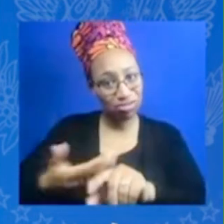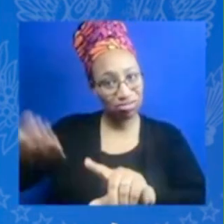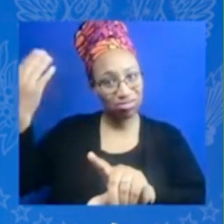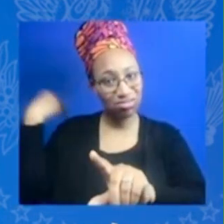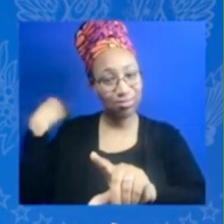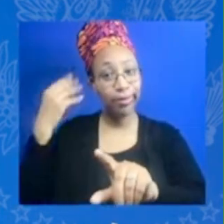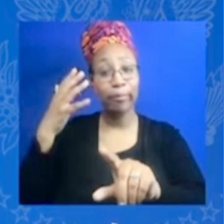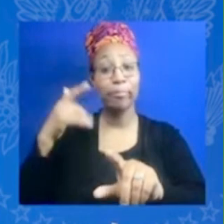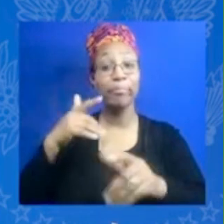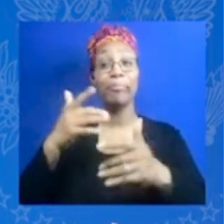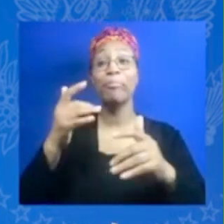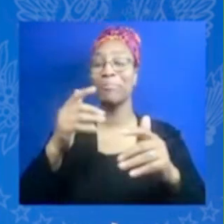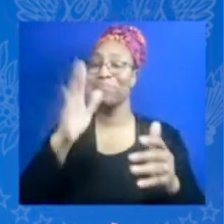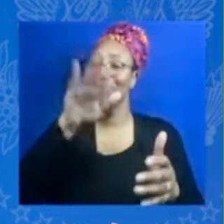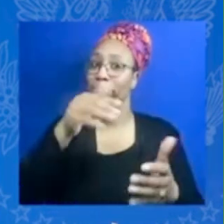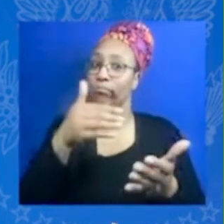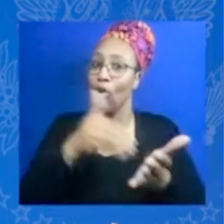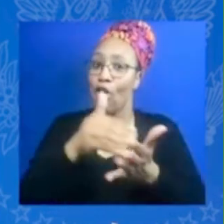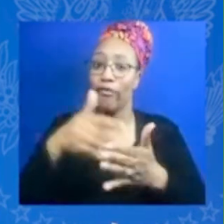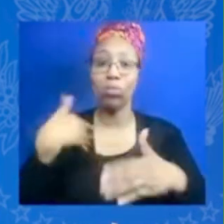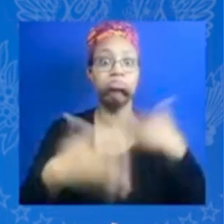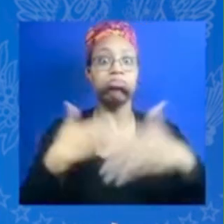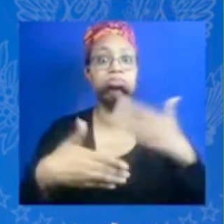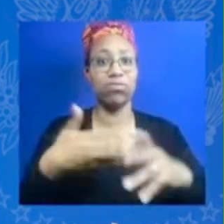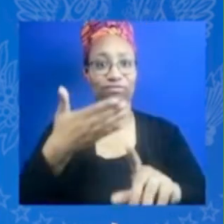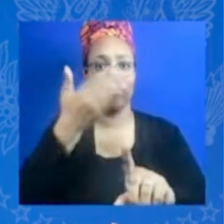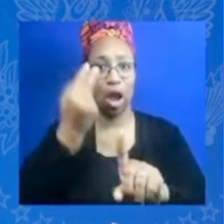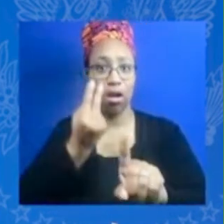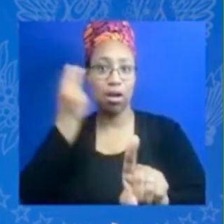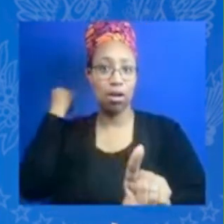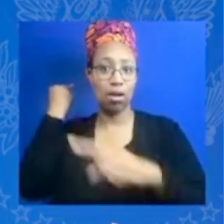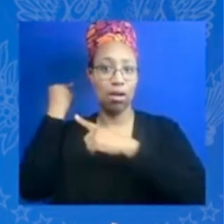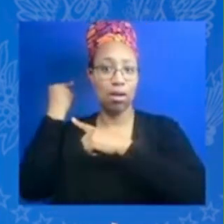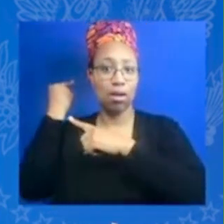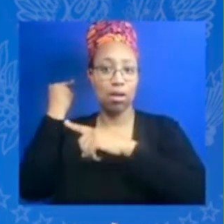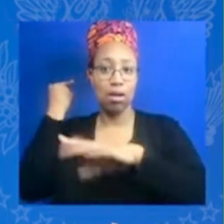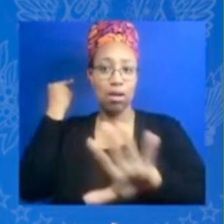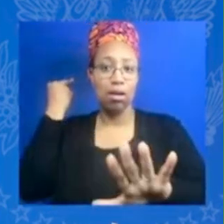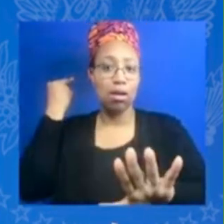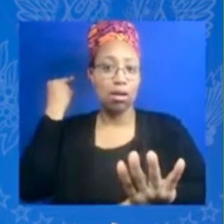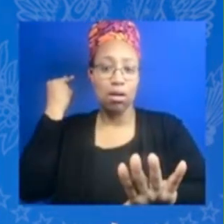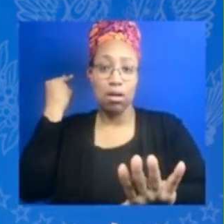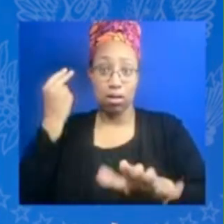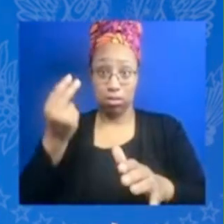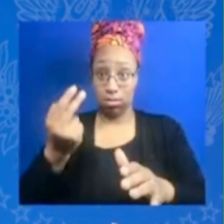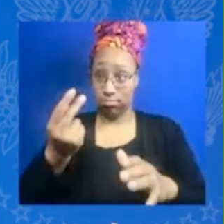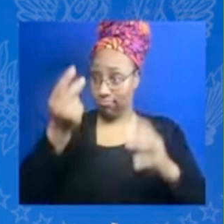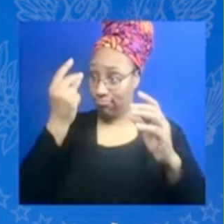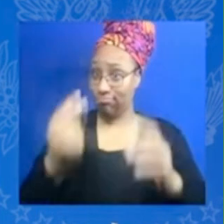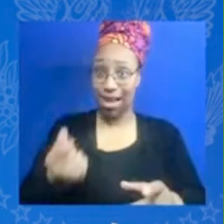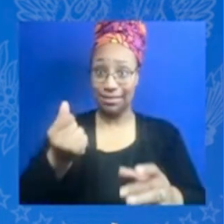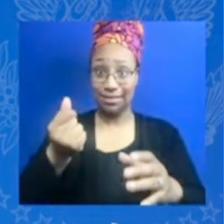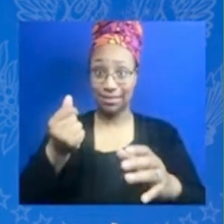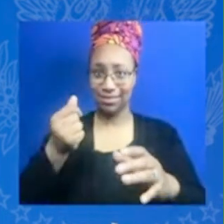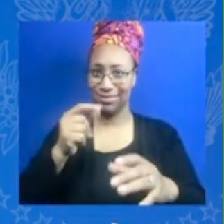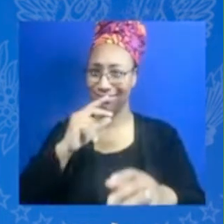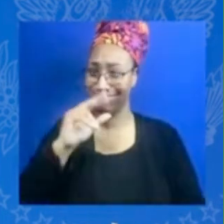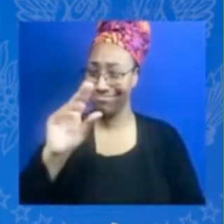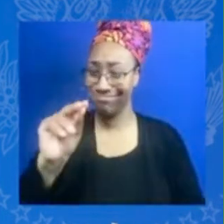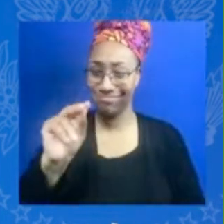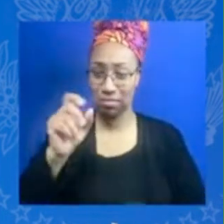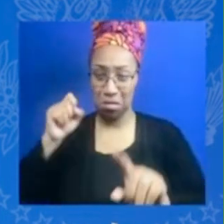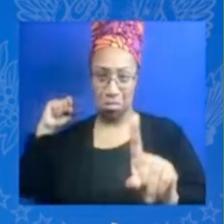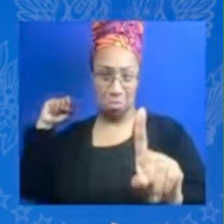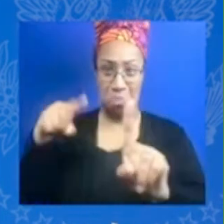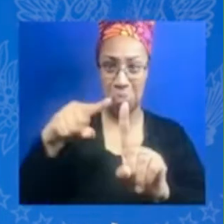take a marathon they are not a sprint and i started on my journey you know in 2010 i'd started my dance company three years